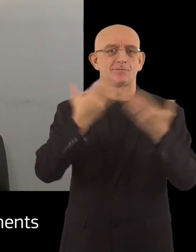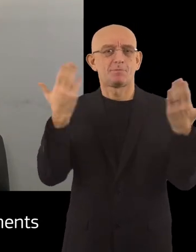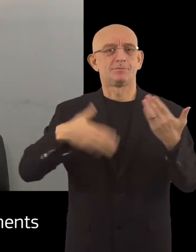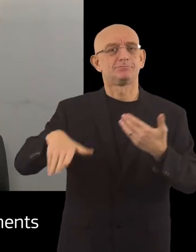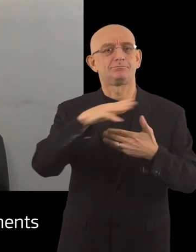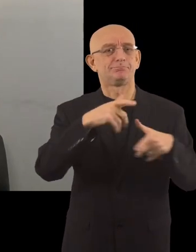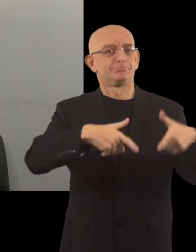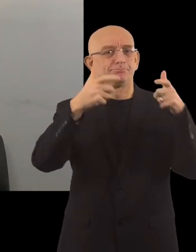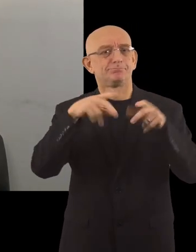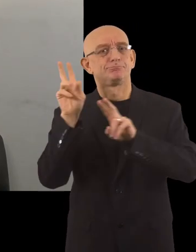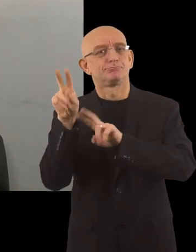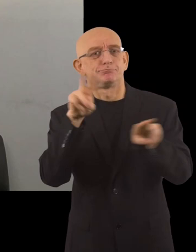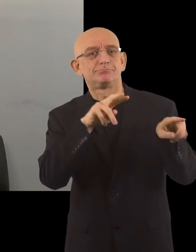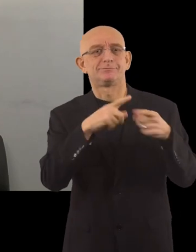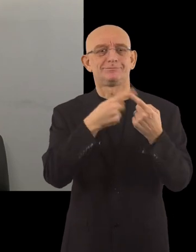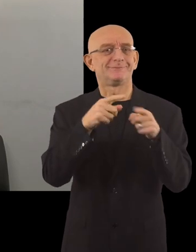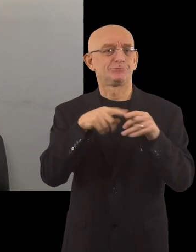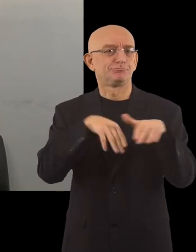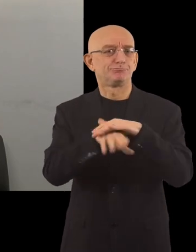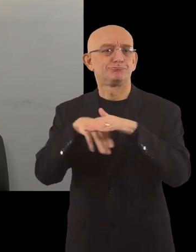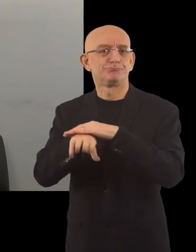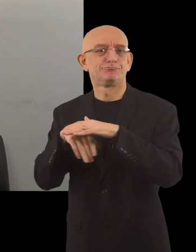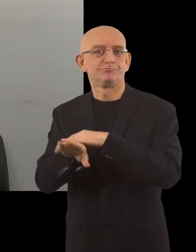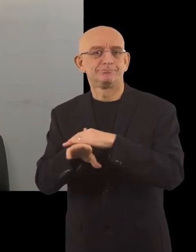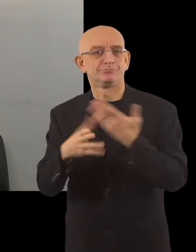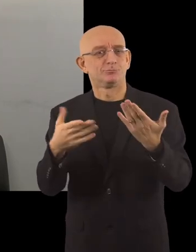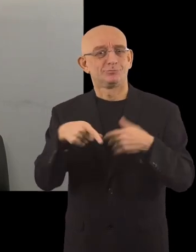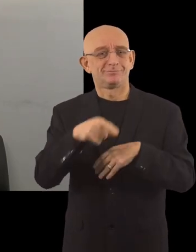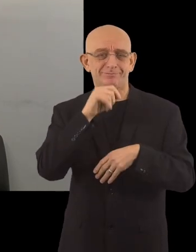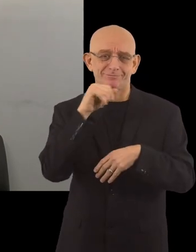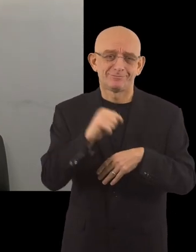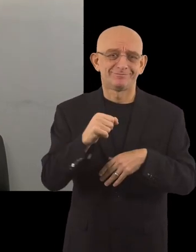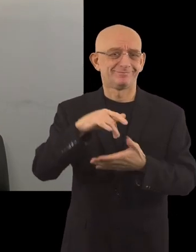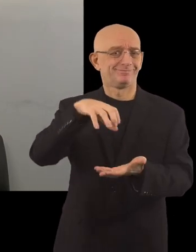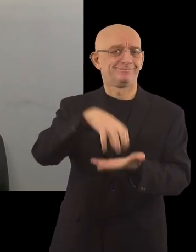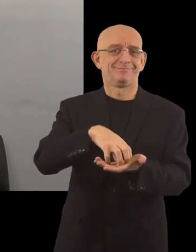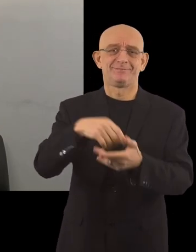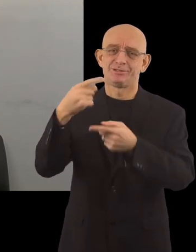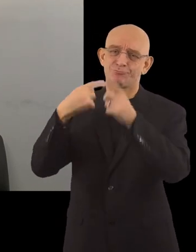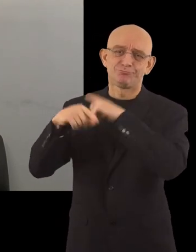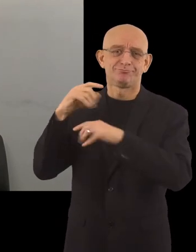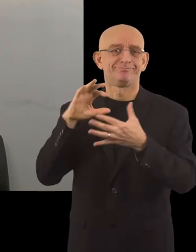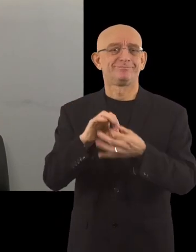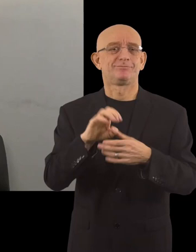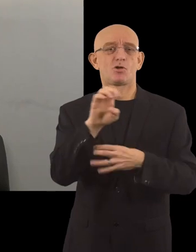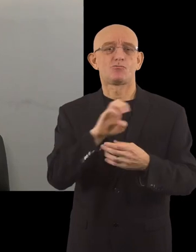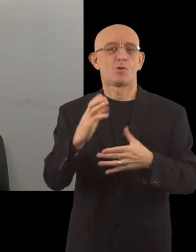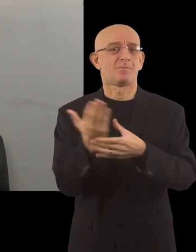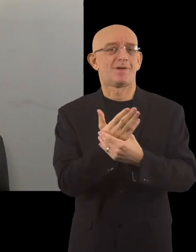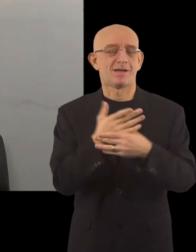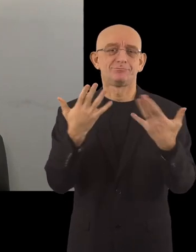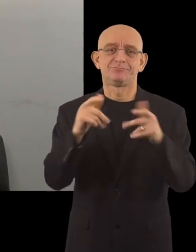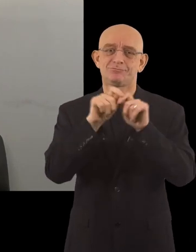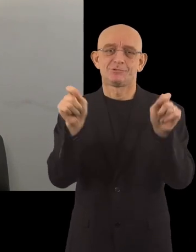its famous monuments and other kinds of facilities. As an ancient city with historical urban confederation,